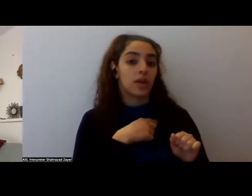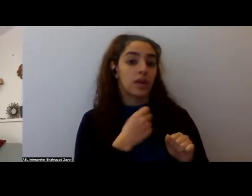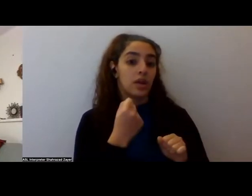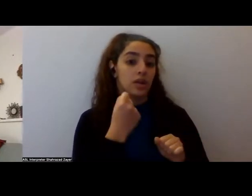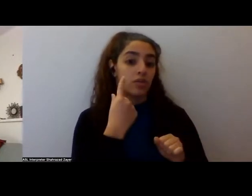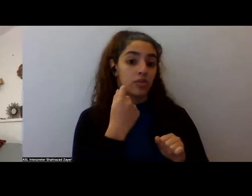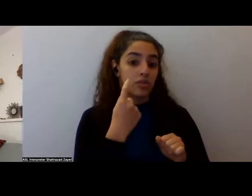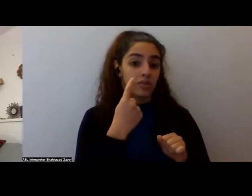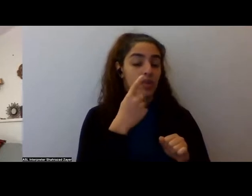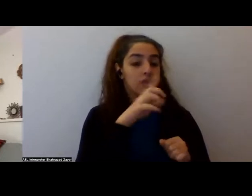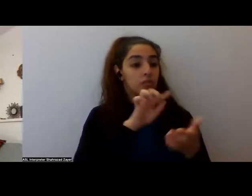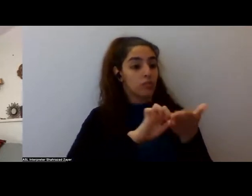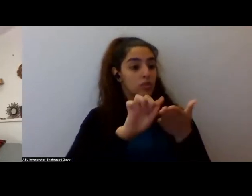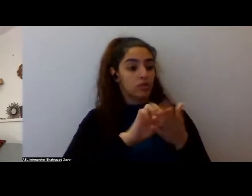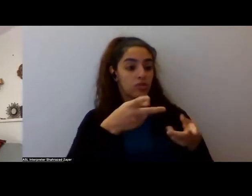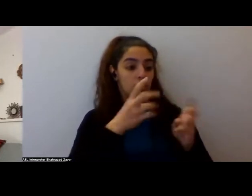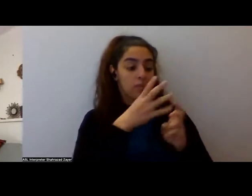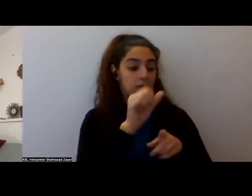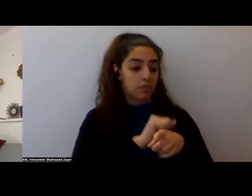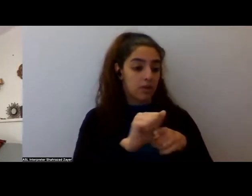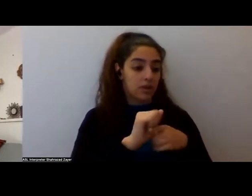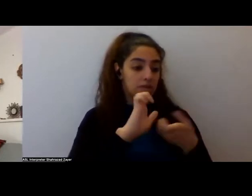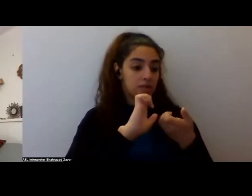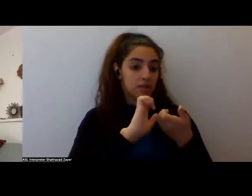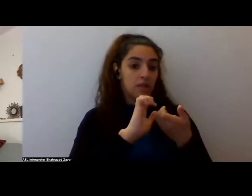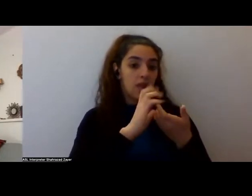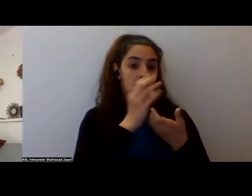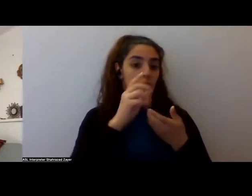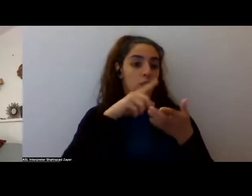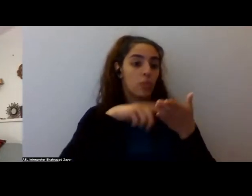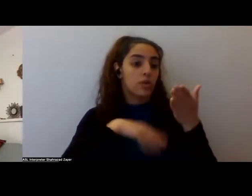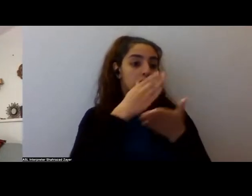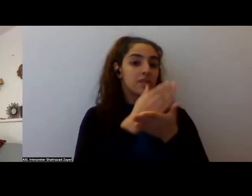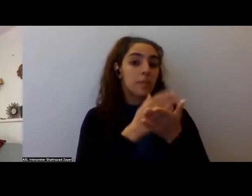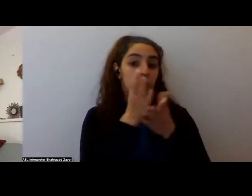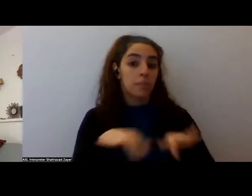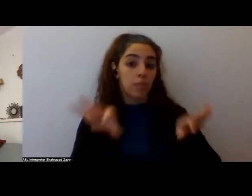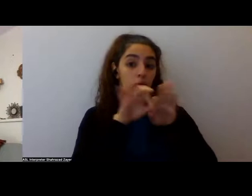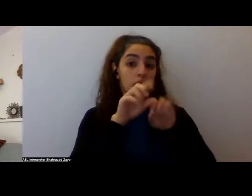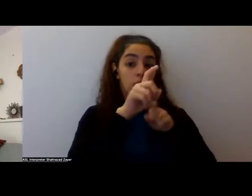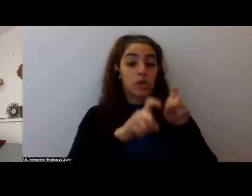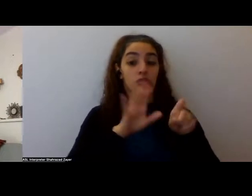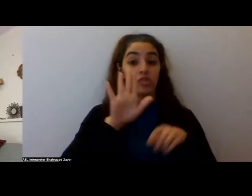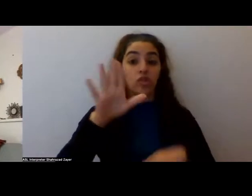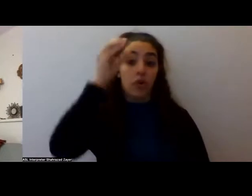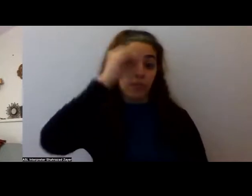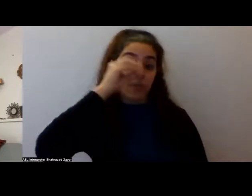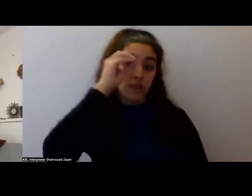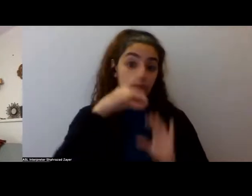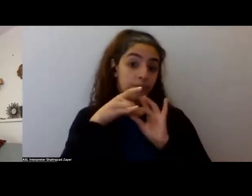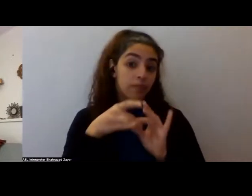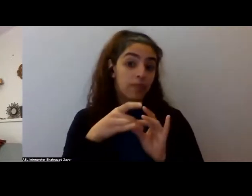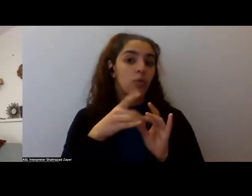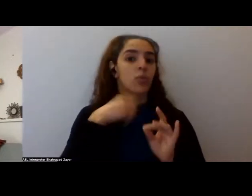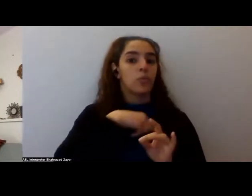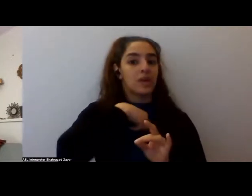practice? Um, and what are some of the important questions in your opinion that we need to keep in mind